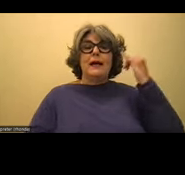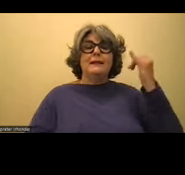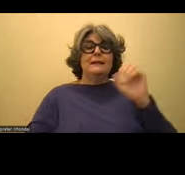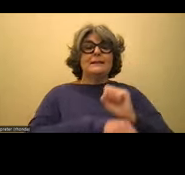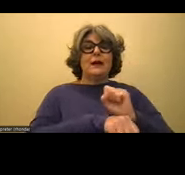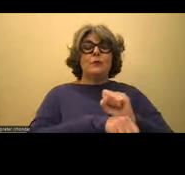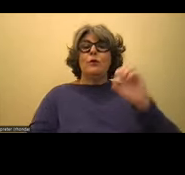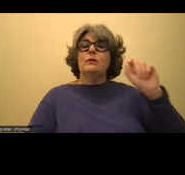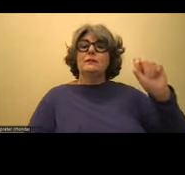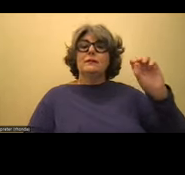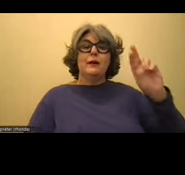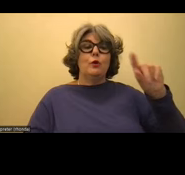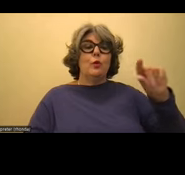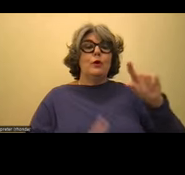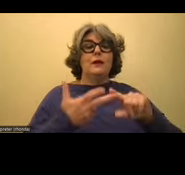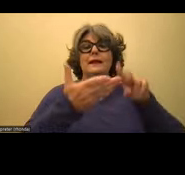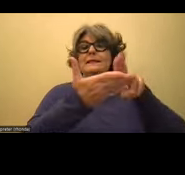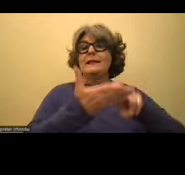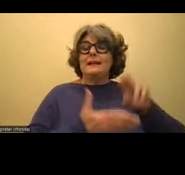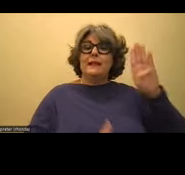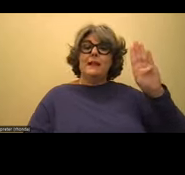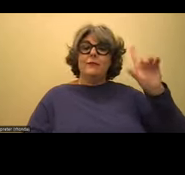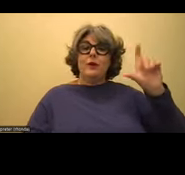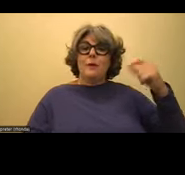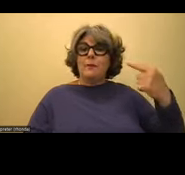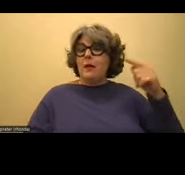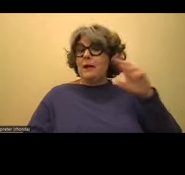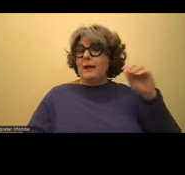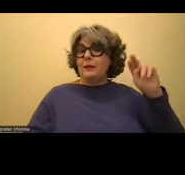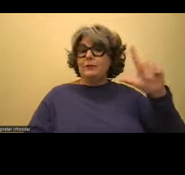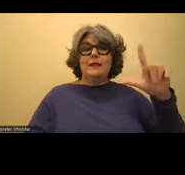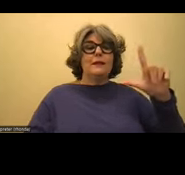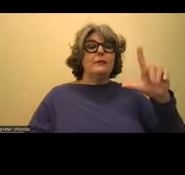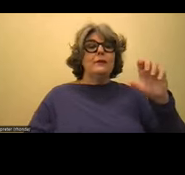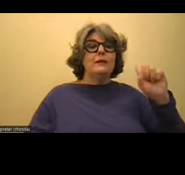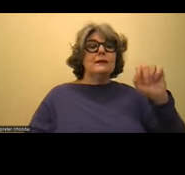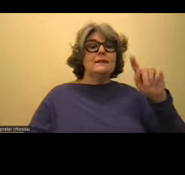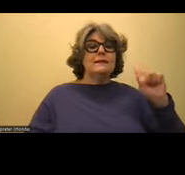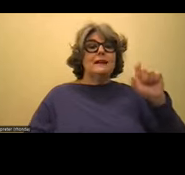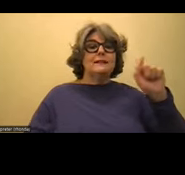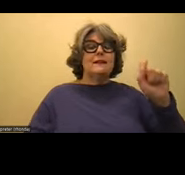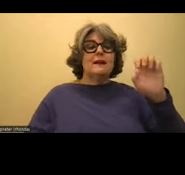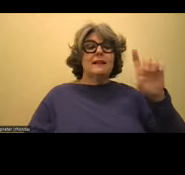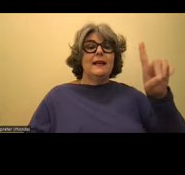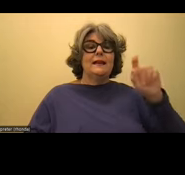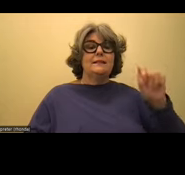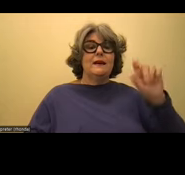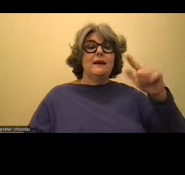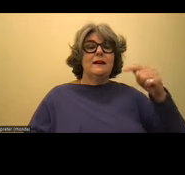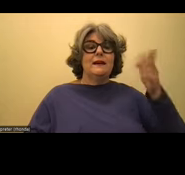website, and you can sign up for our blog and newsletter at sites.ed.gov slash